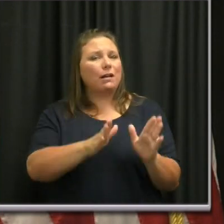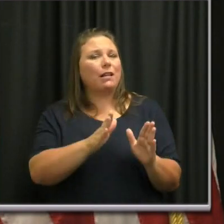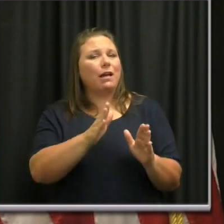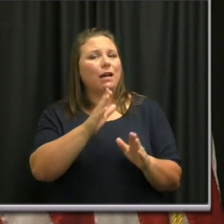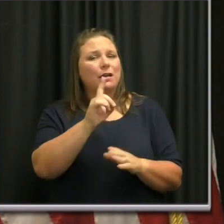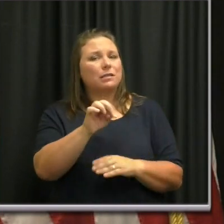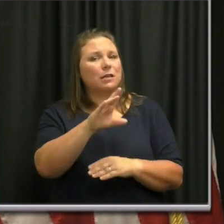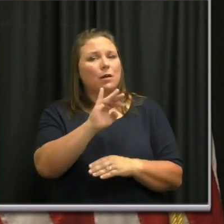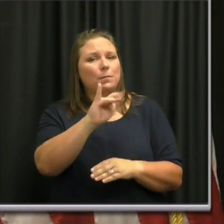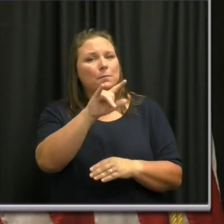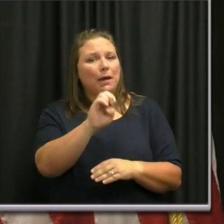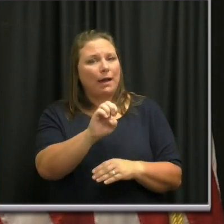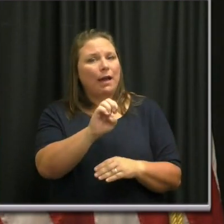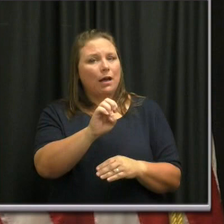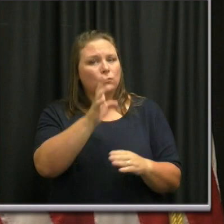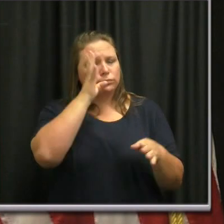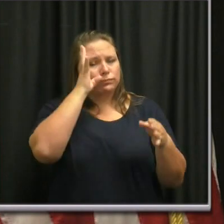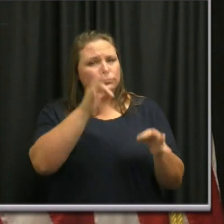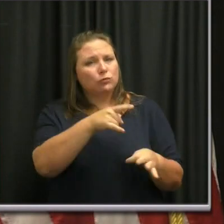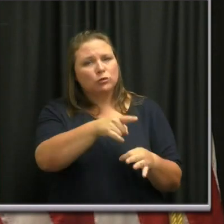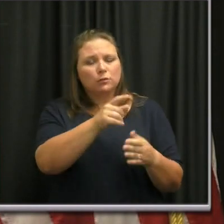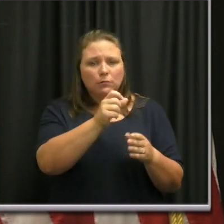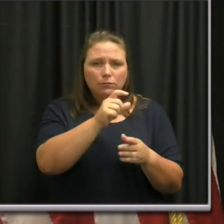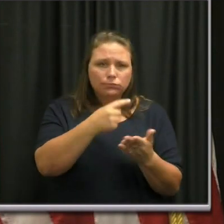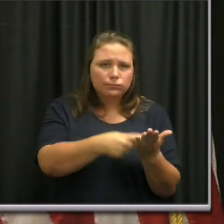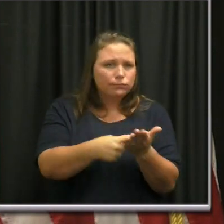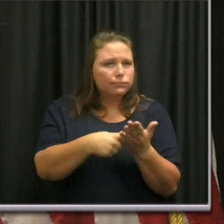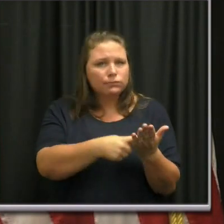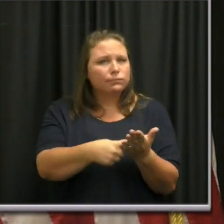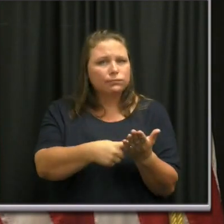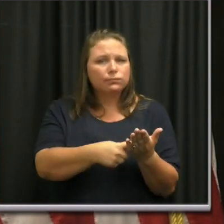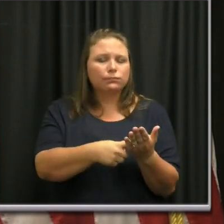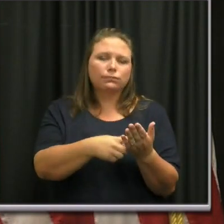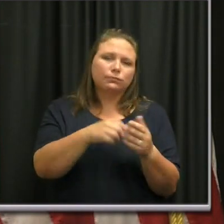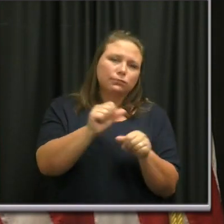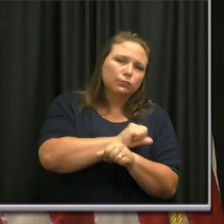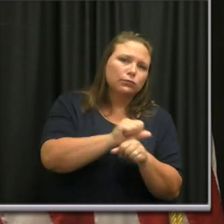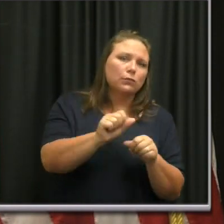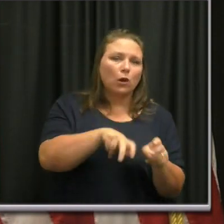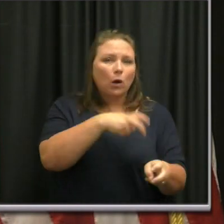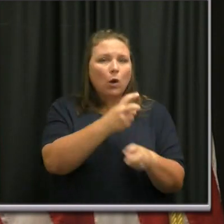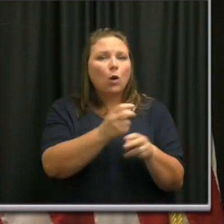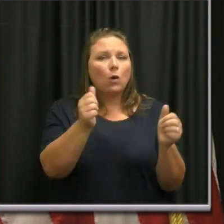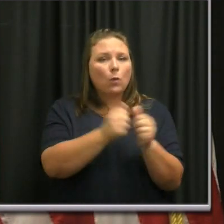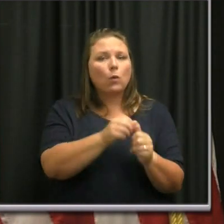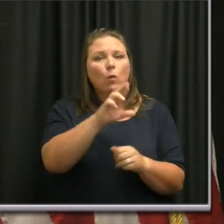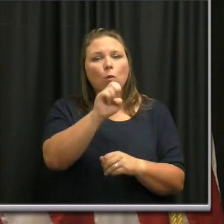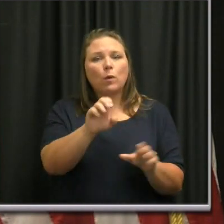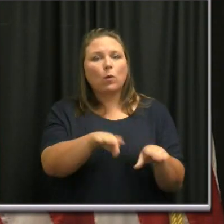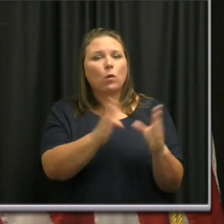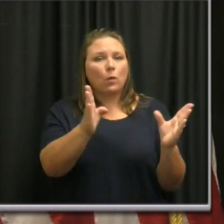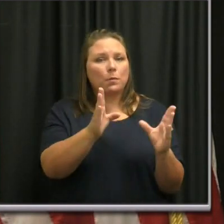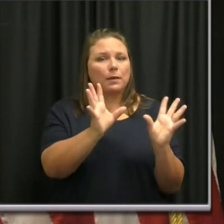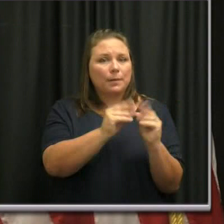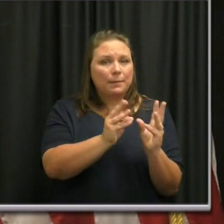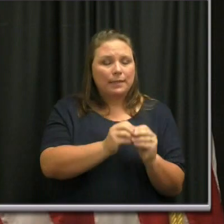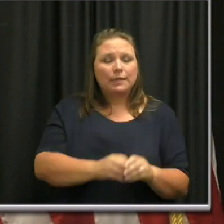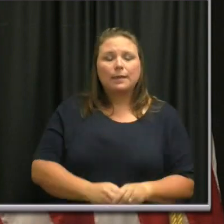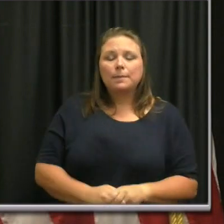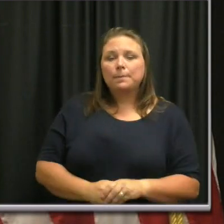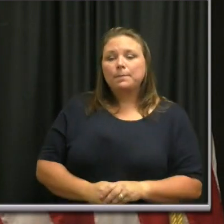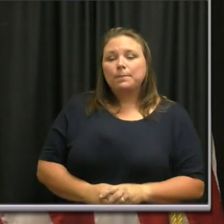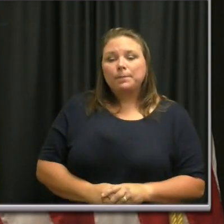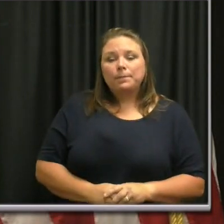who I know is in close consultation with the reopening committee. At what level?